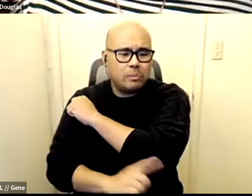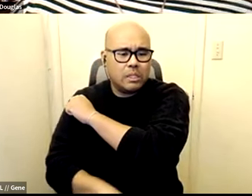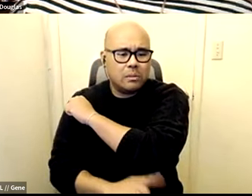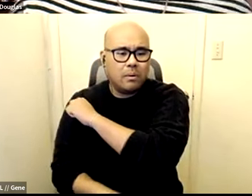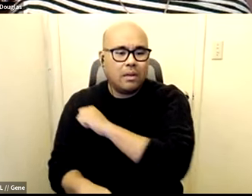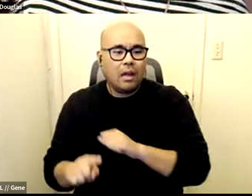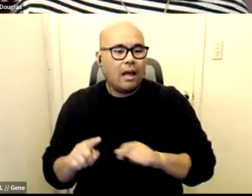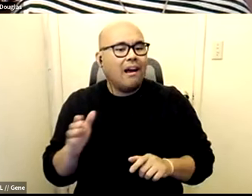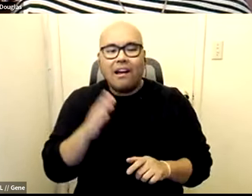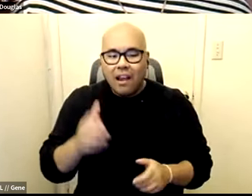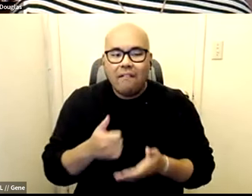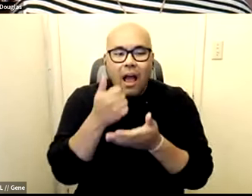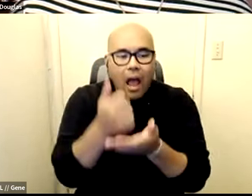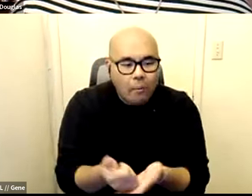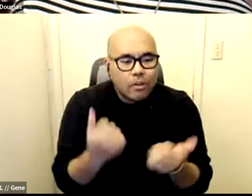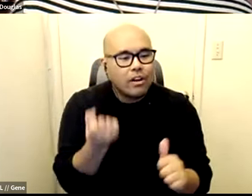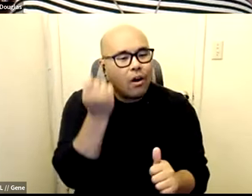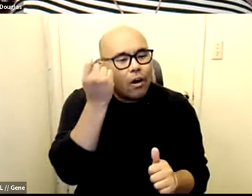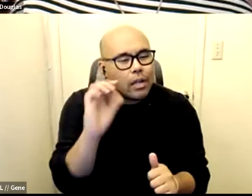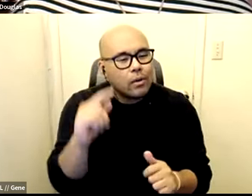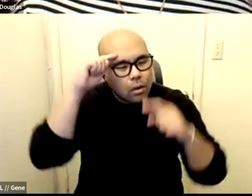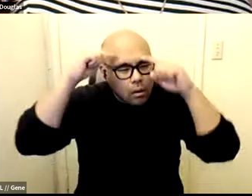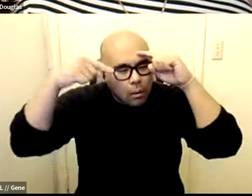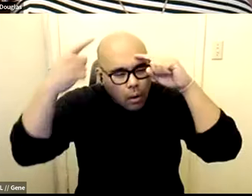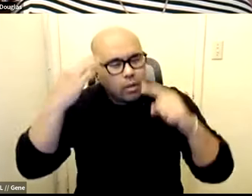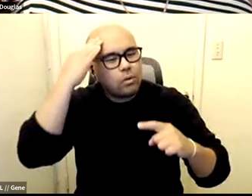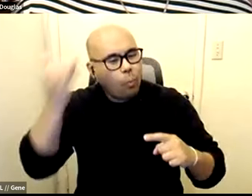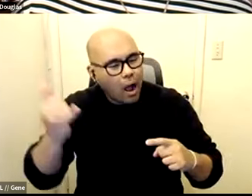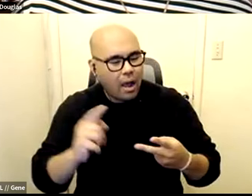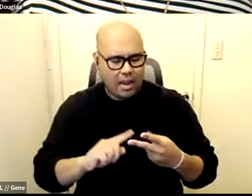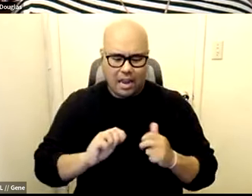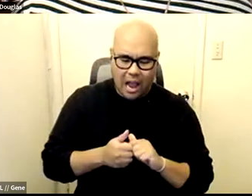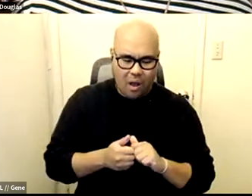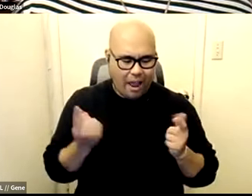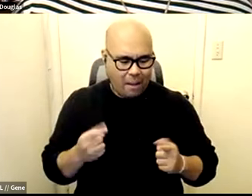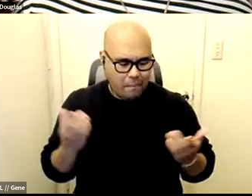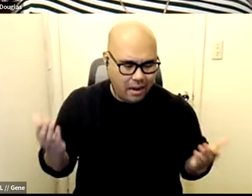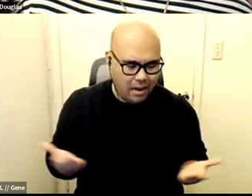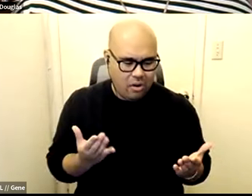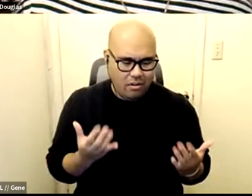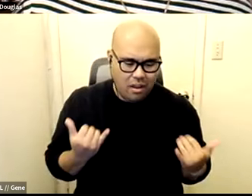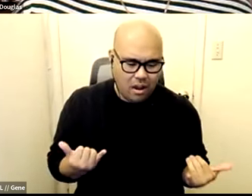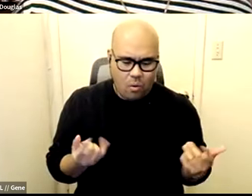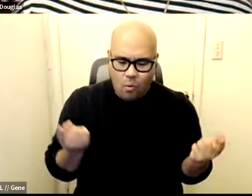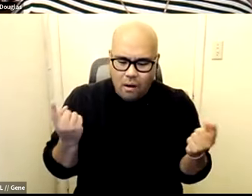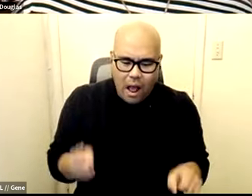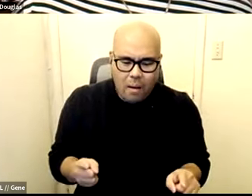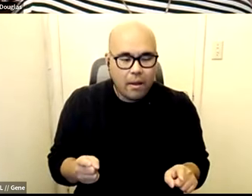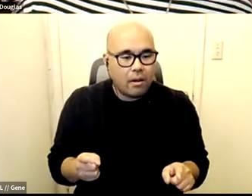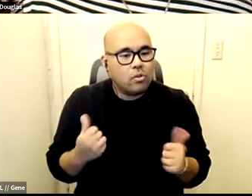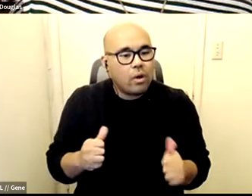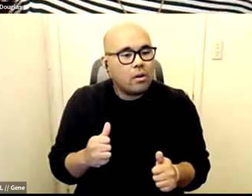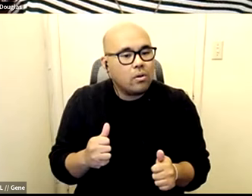you to understand your thought process as to why and how you made that decision, working with people maybe on their